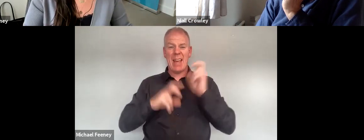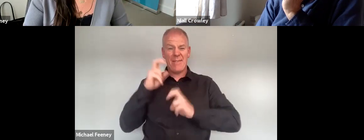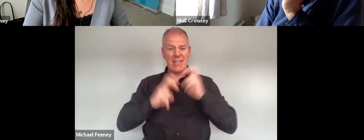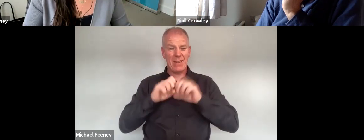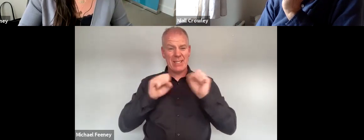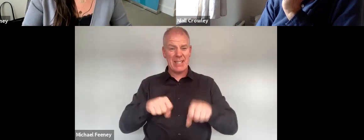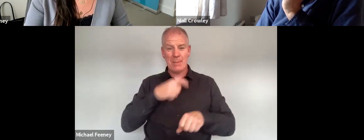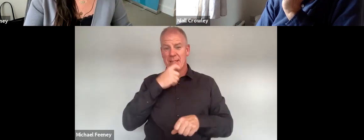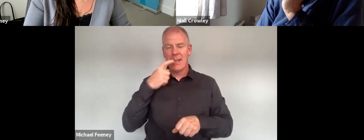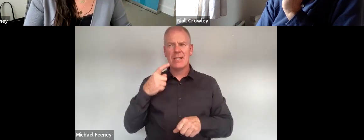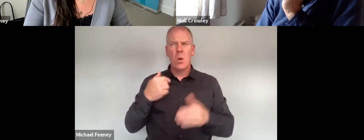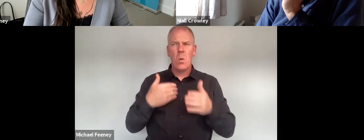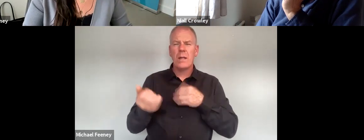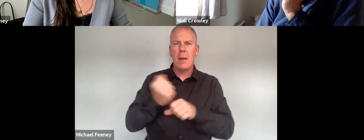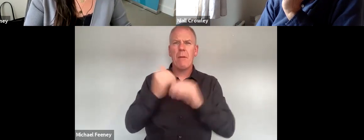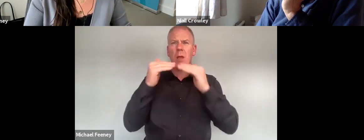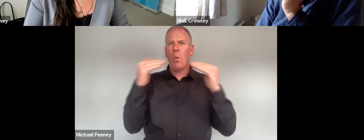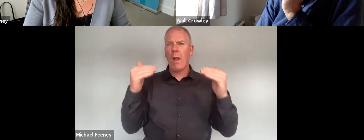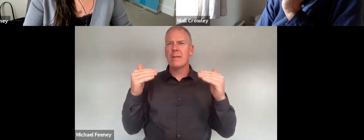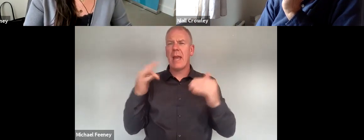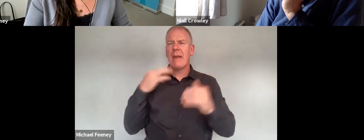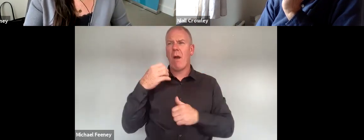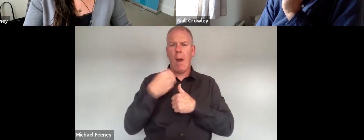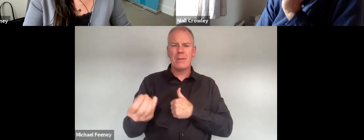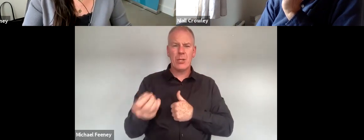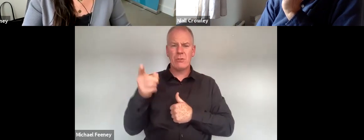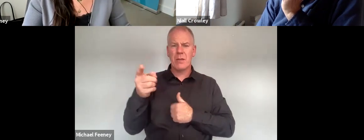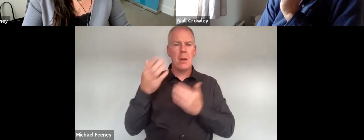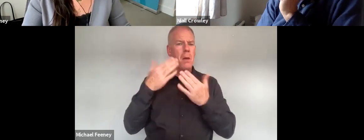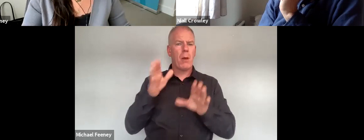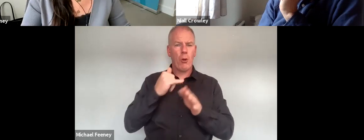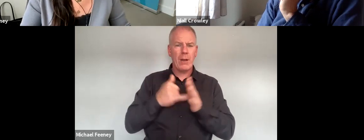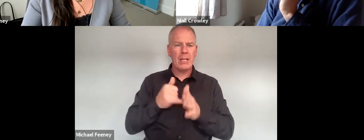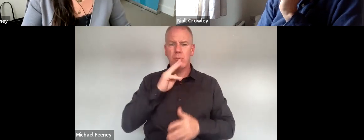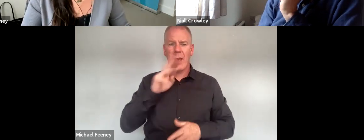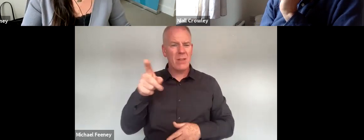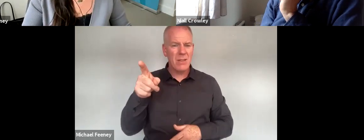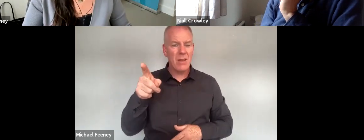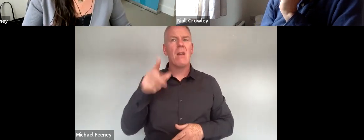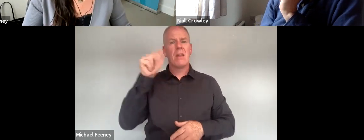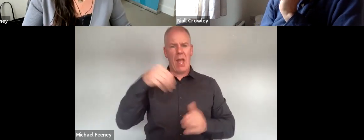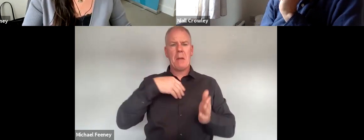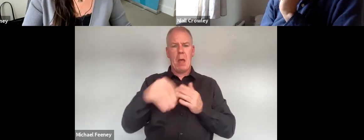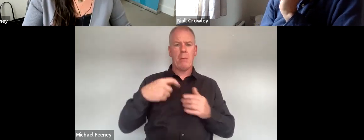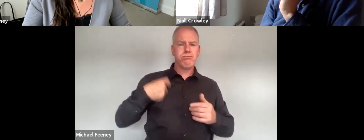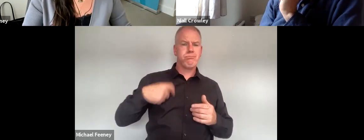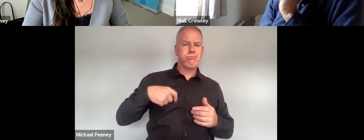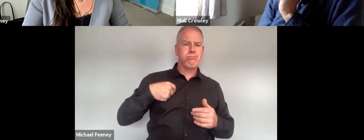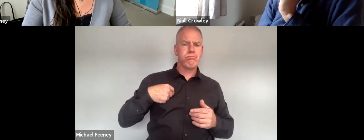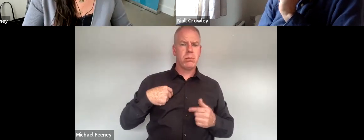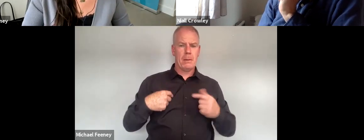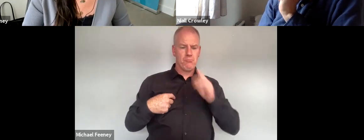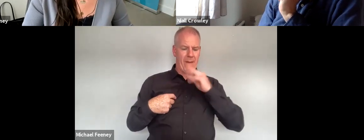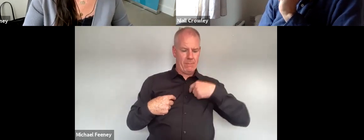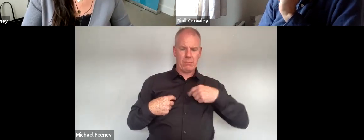the question of an equality of arms if the other party which can be a public or private body can afford legal representation